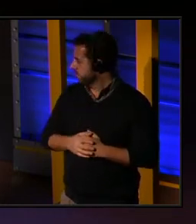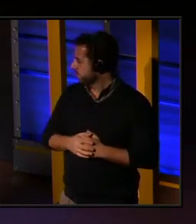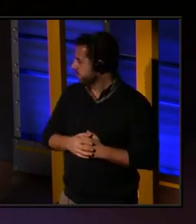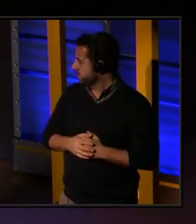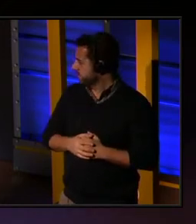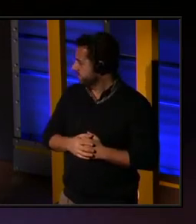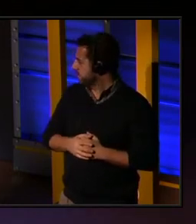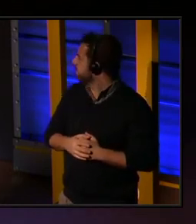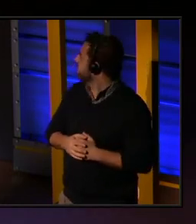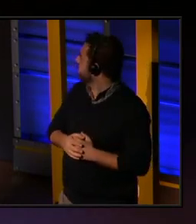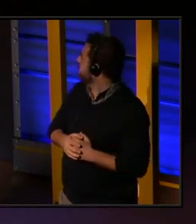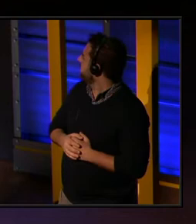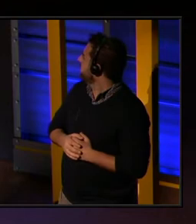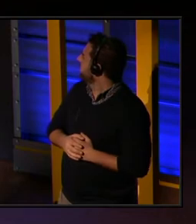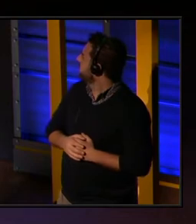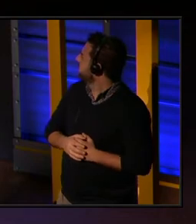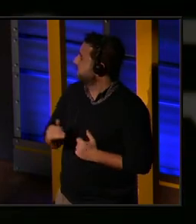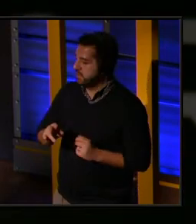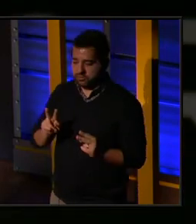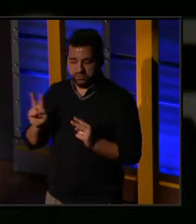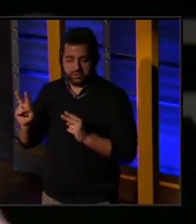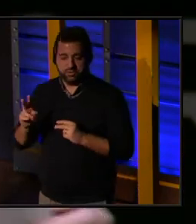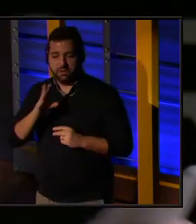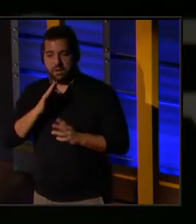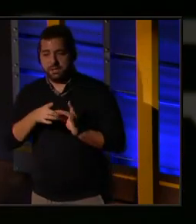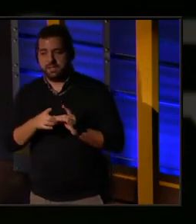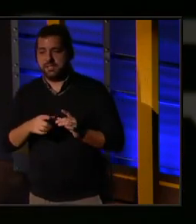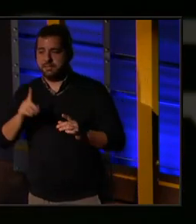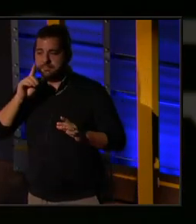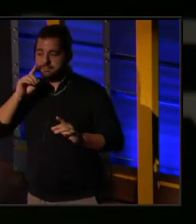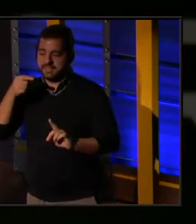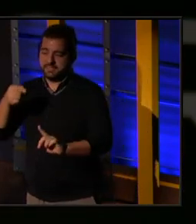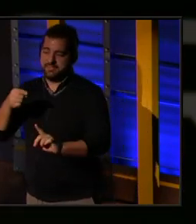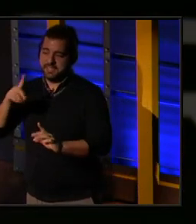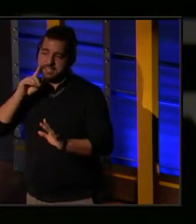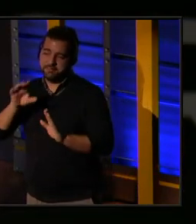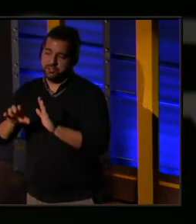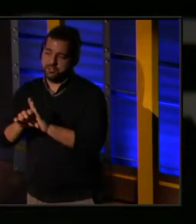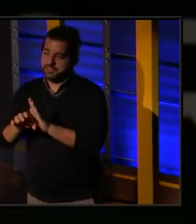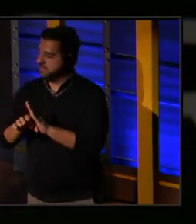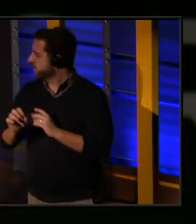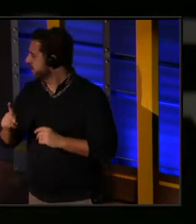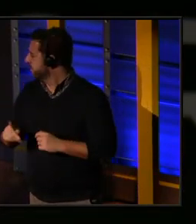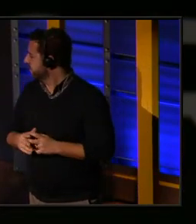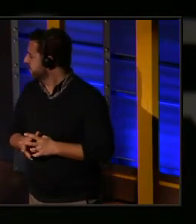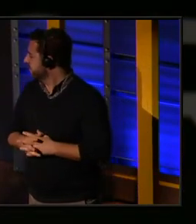Let's look at and talk about some of these particular images. Okay? Yes.